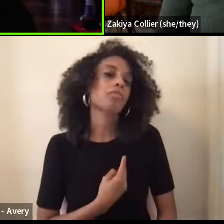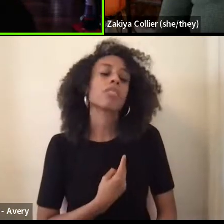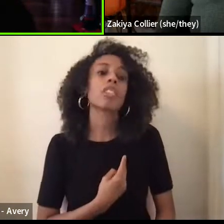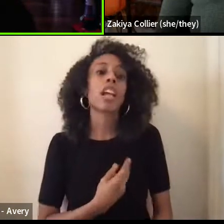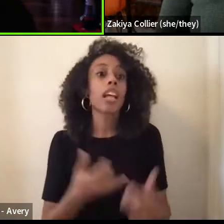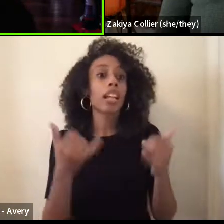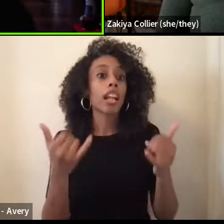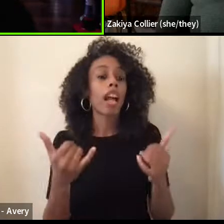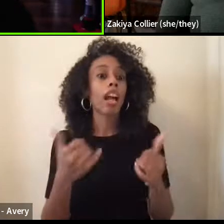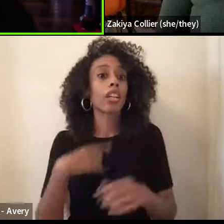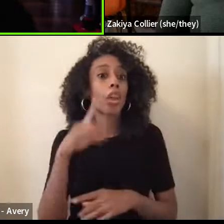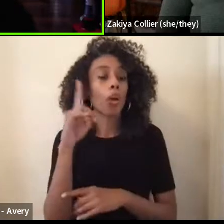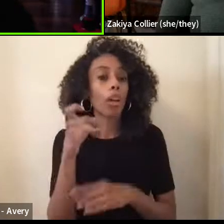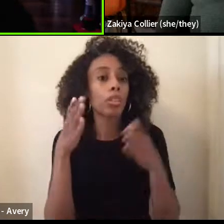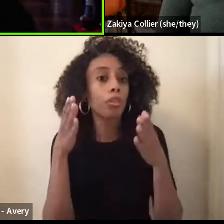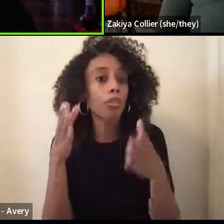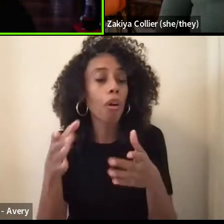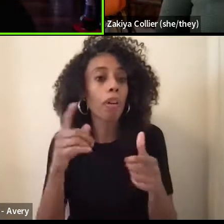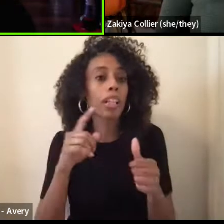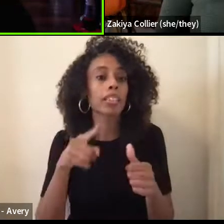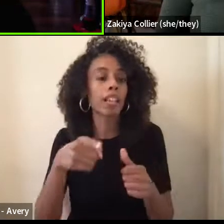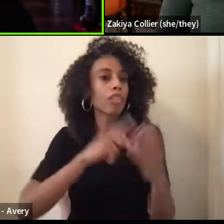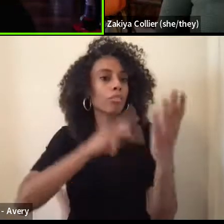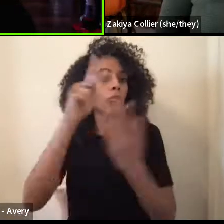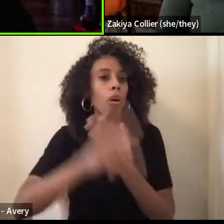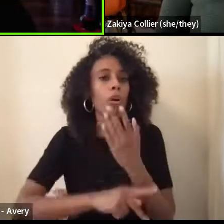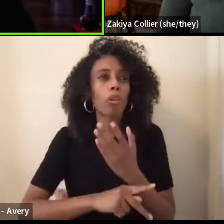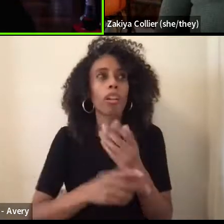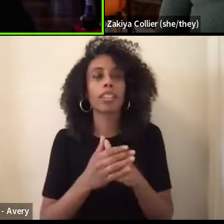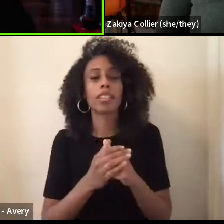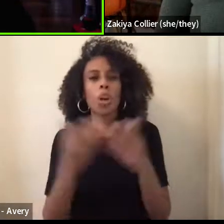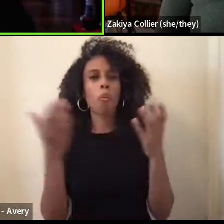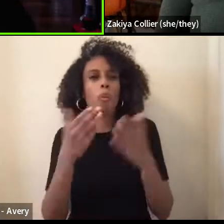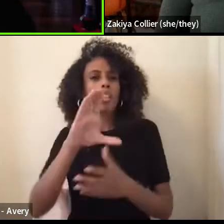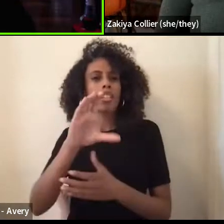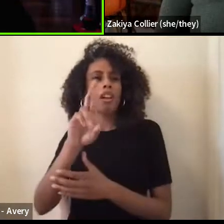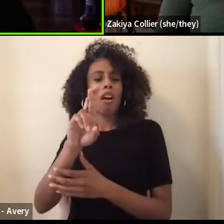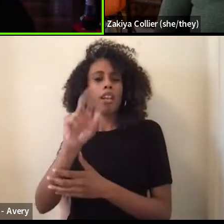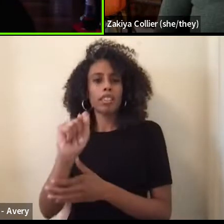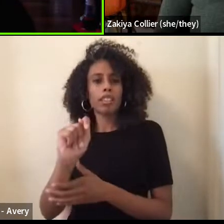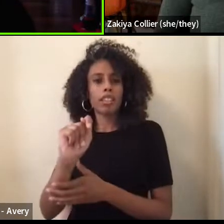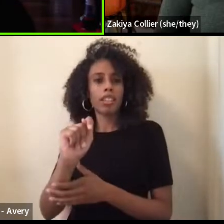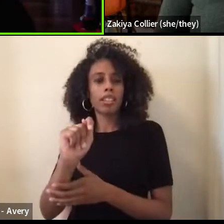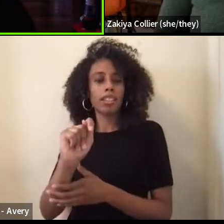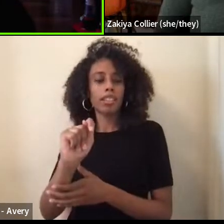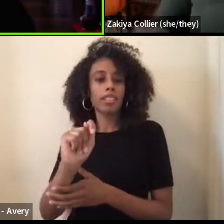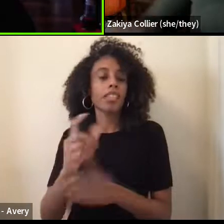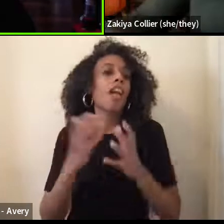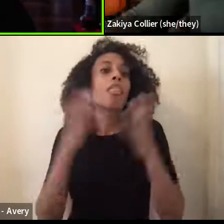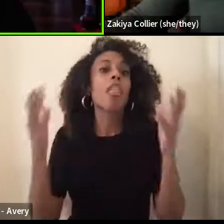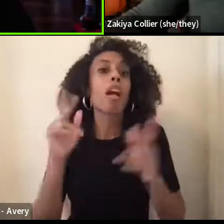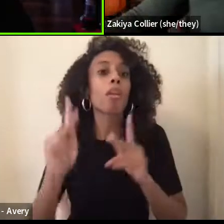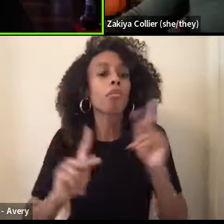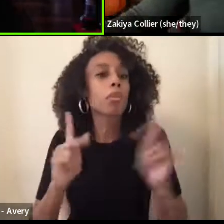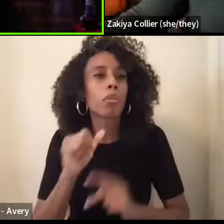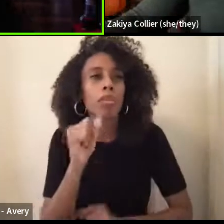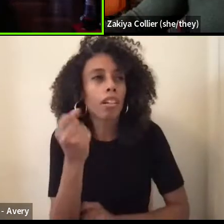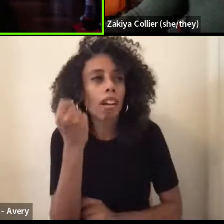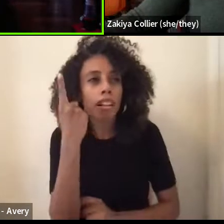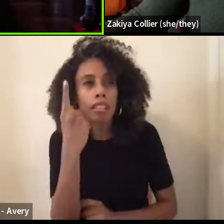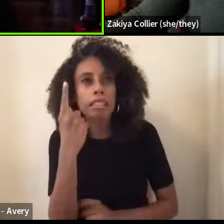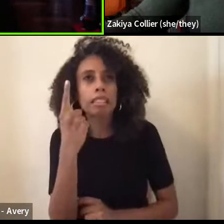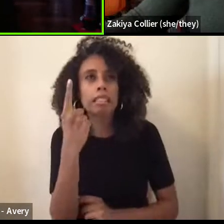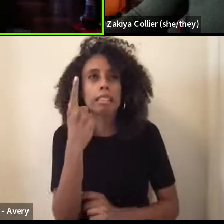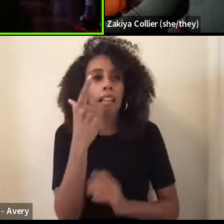to the question and focus basically of this program is like, what is CRT? And a lot of people don't understand if it's a legal